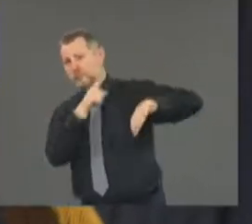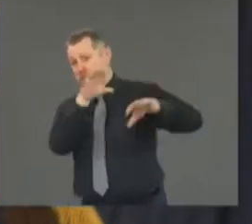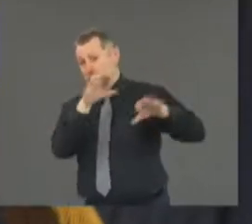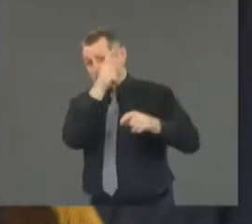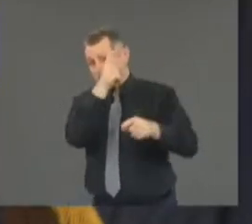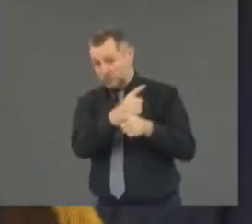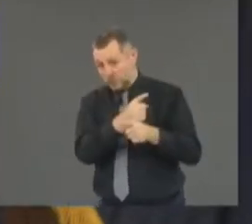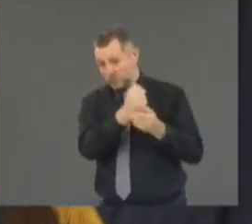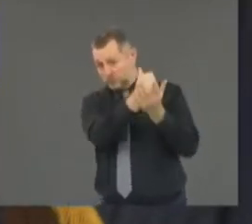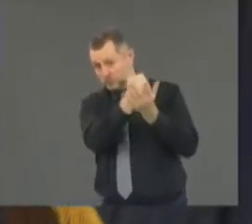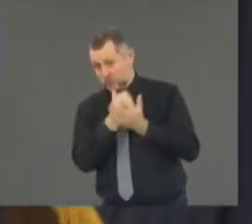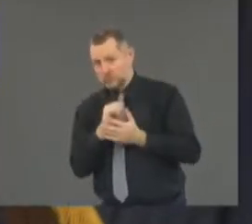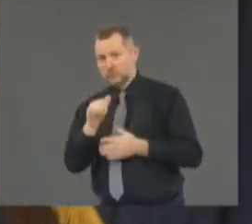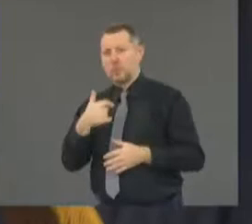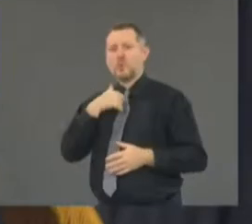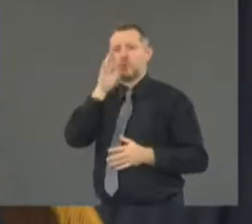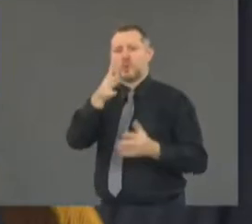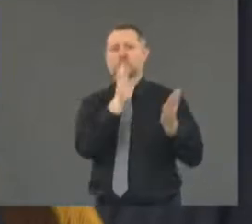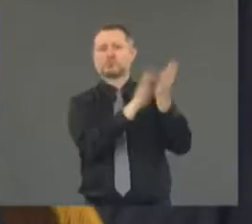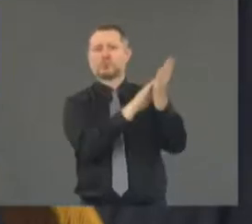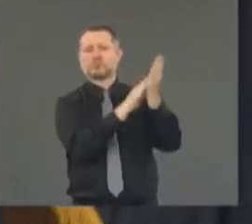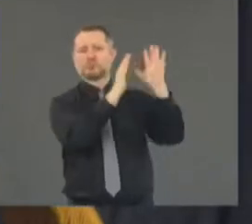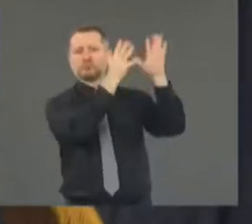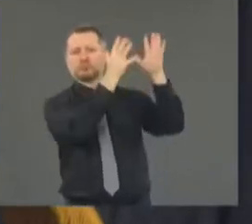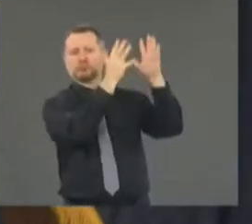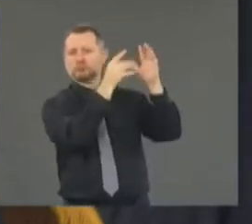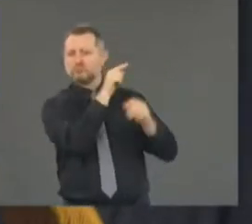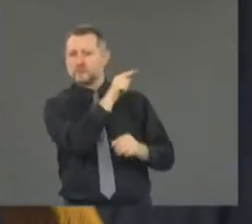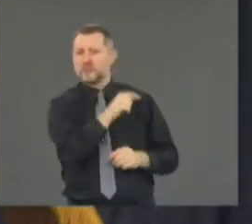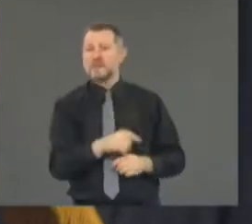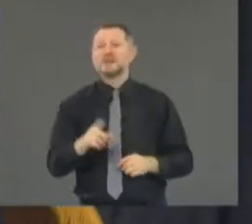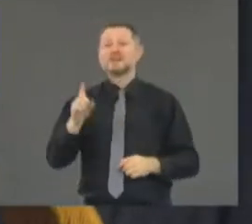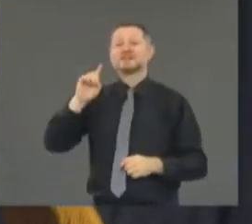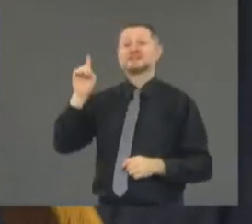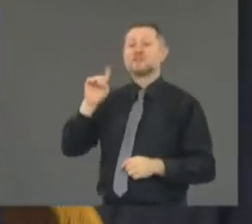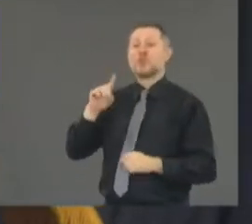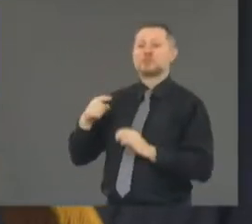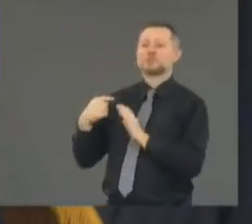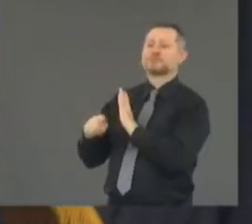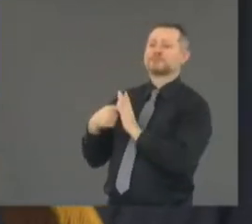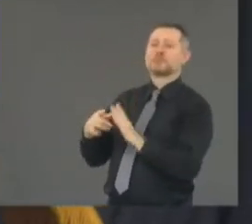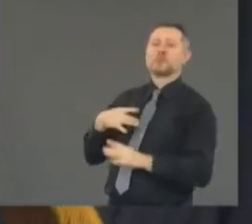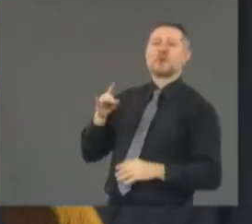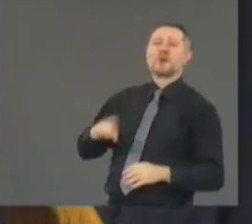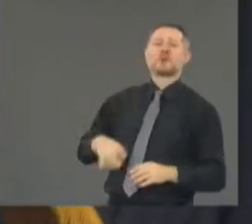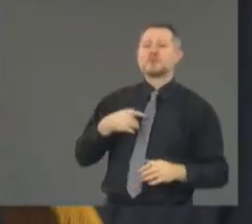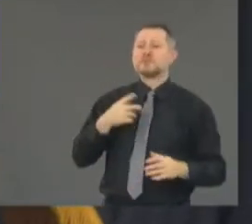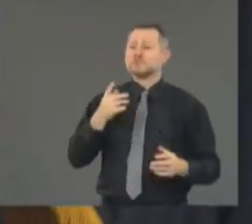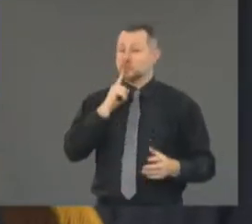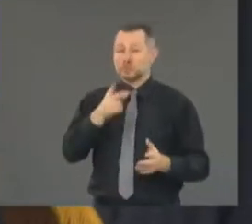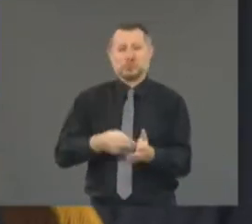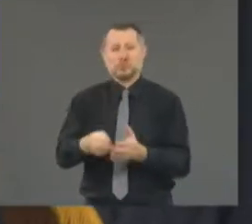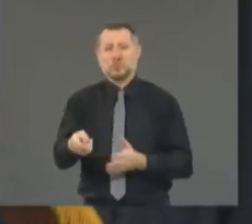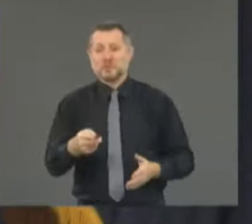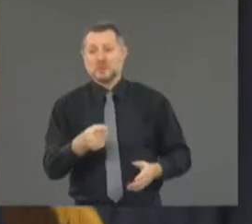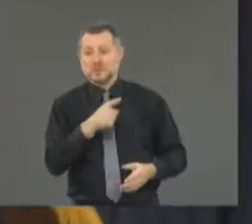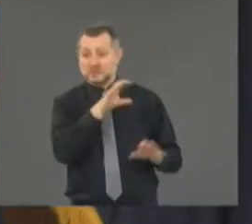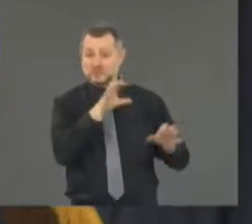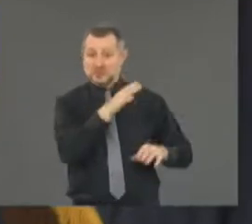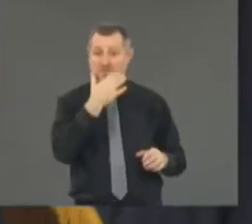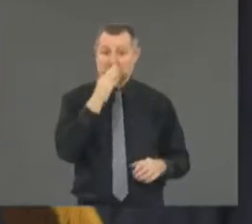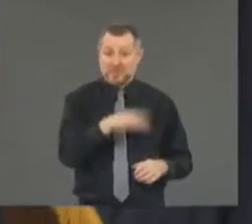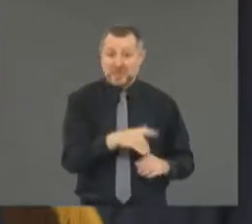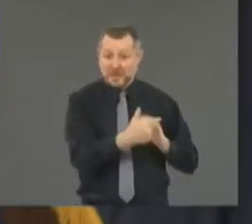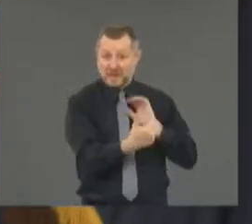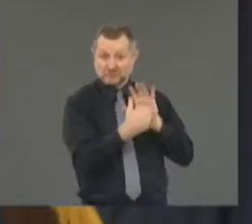the right thing by New York. Democrats don't like me to say that. It's the truth. When he does a bad thing for New York, I say he does, he,